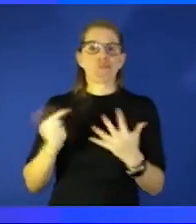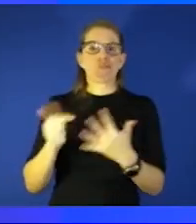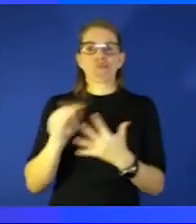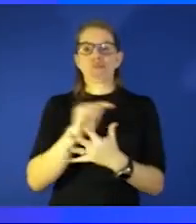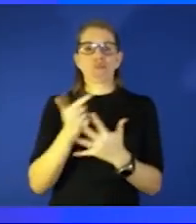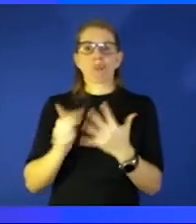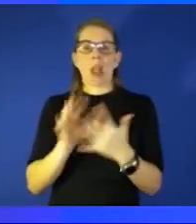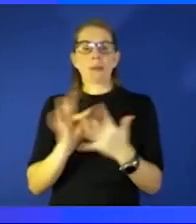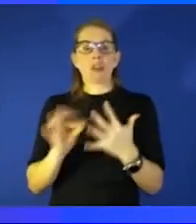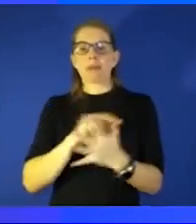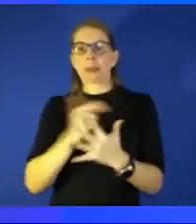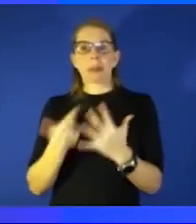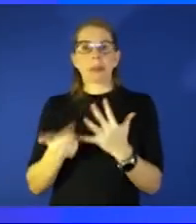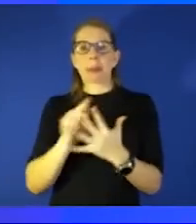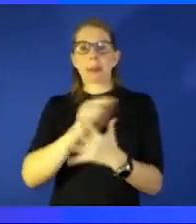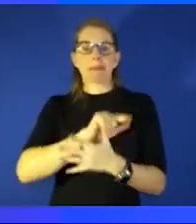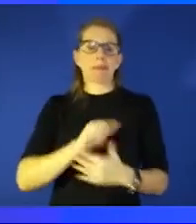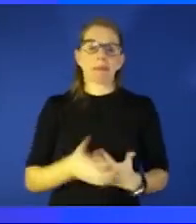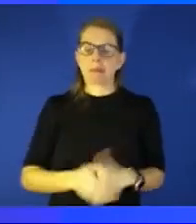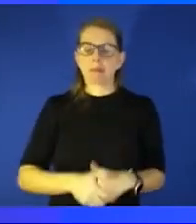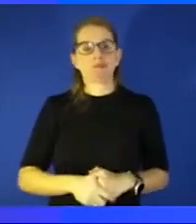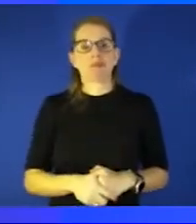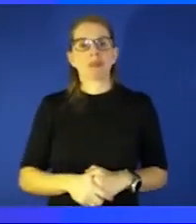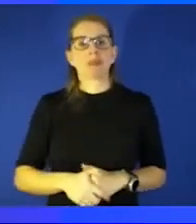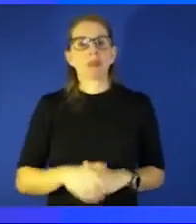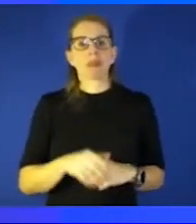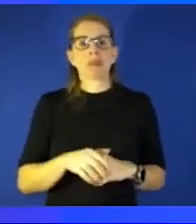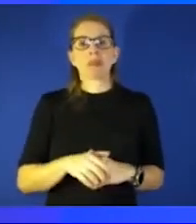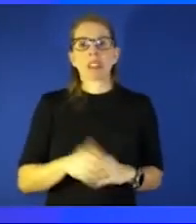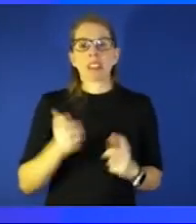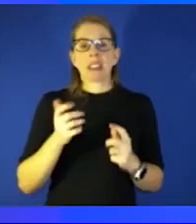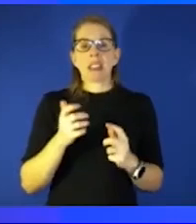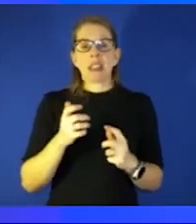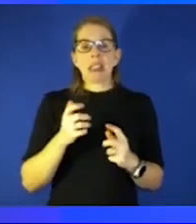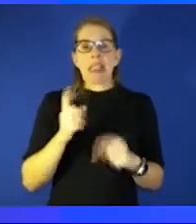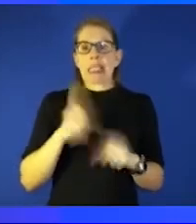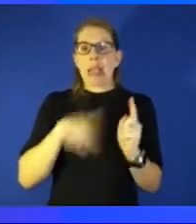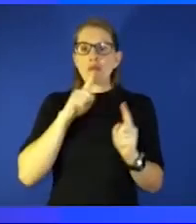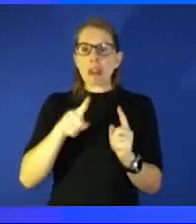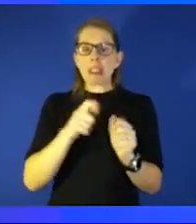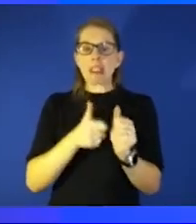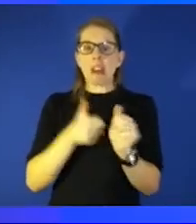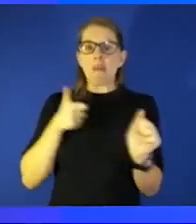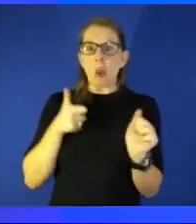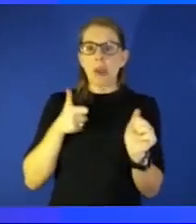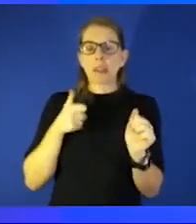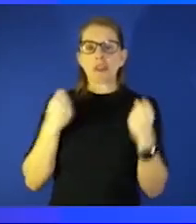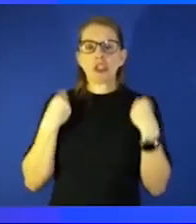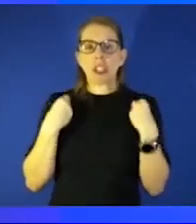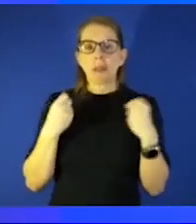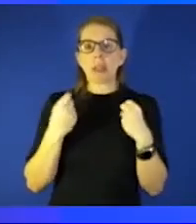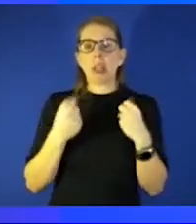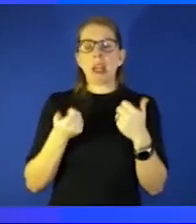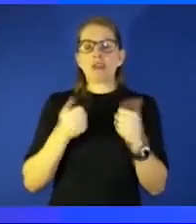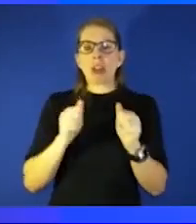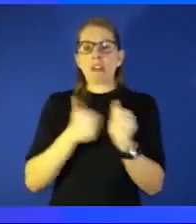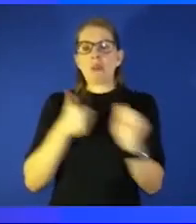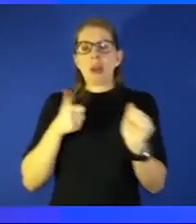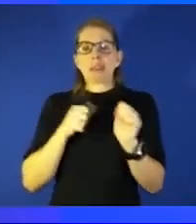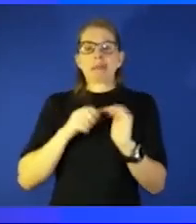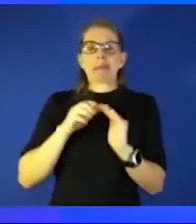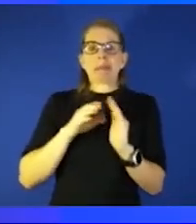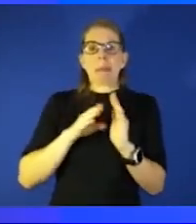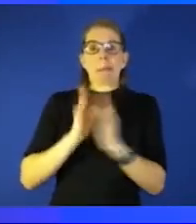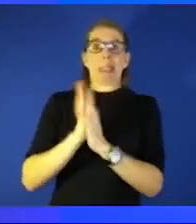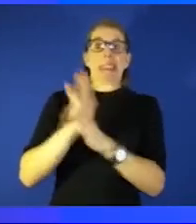mean you know we can't really i really kind of try to avoid the gym or go with peak times or avoid those peak times so uh family